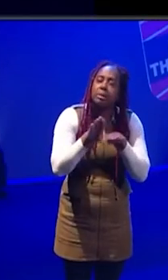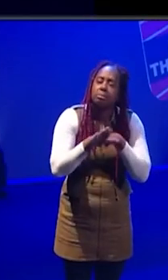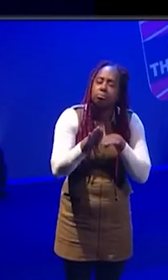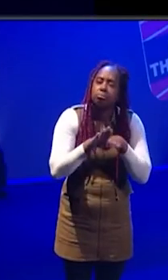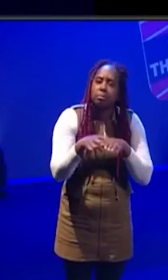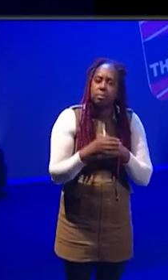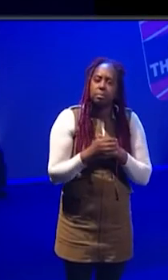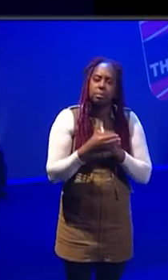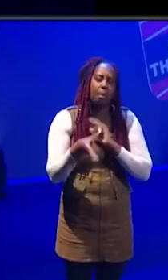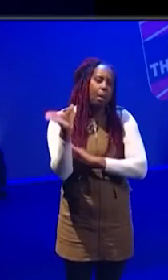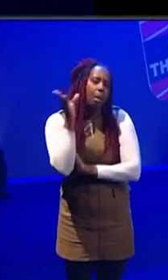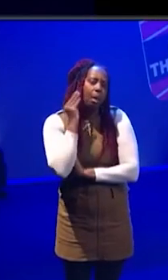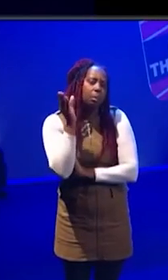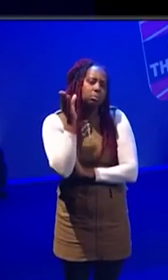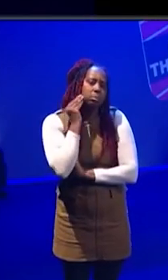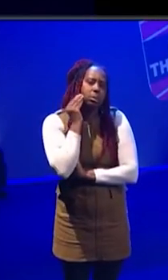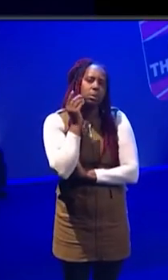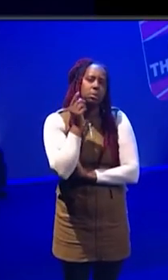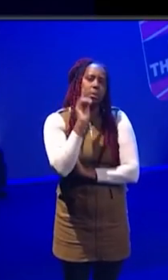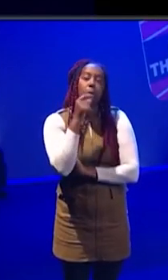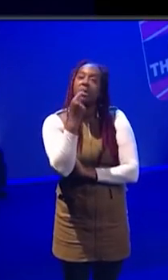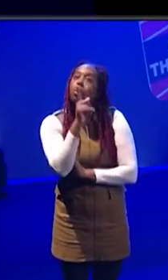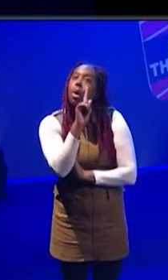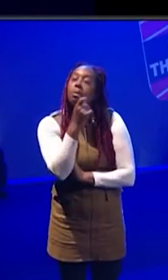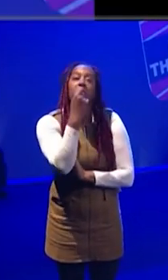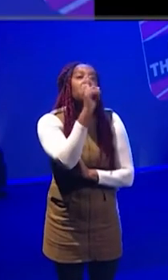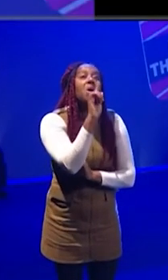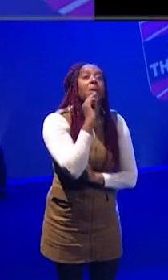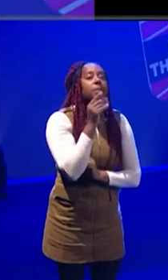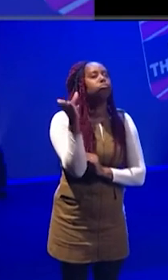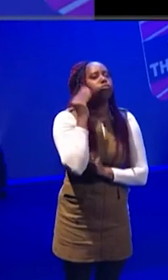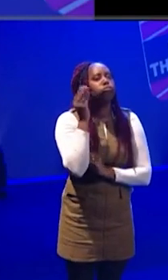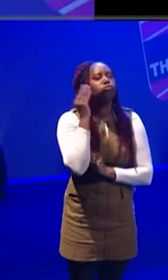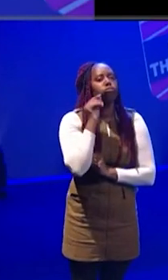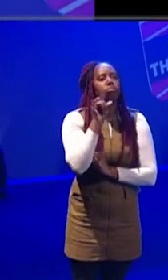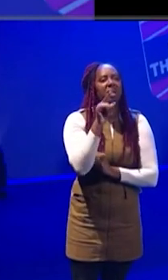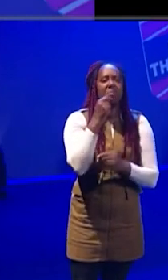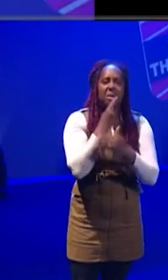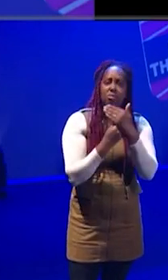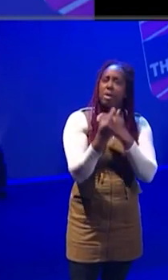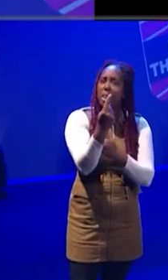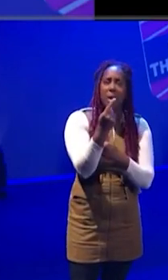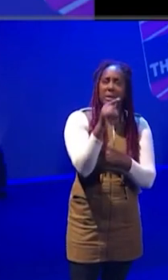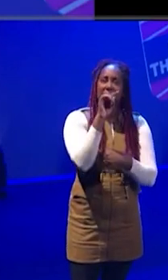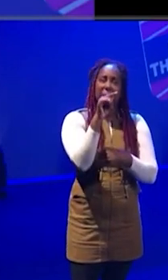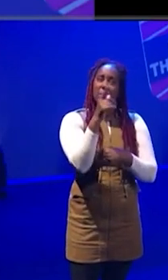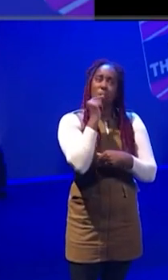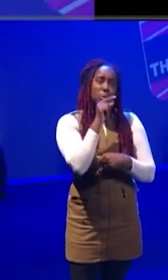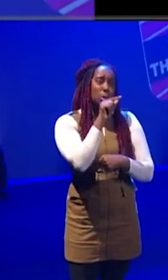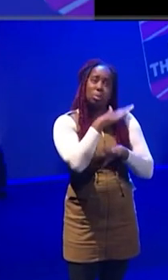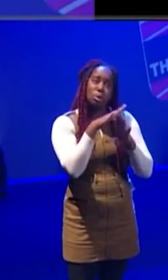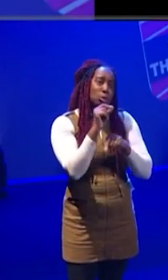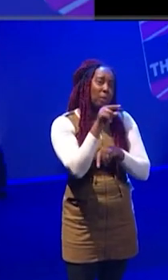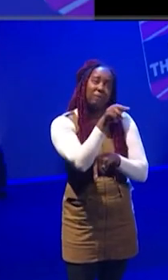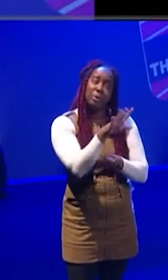And listening to what's being said, I think I'd say, look, freelancing isn't for everyone. And